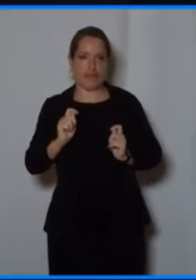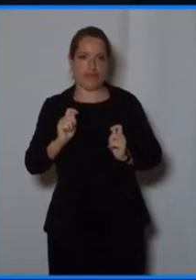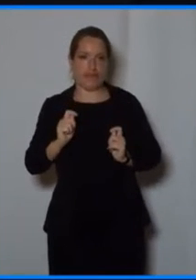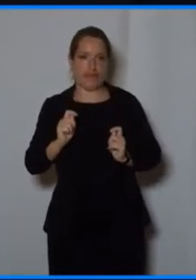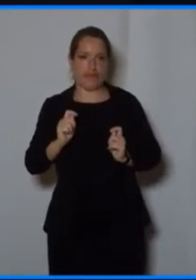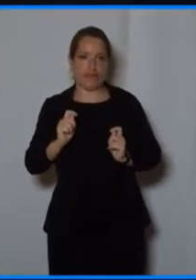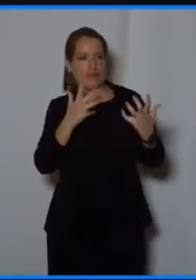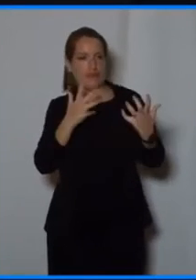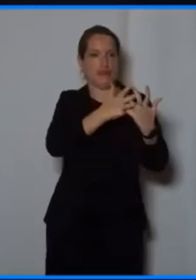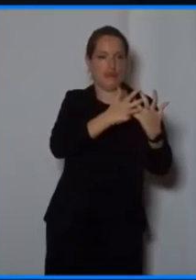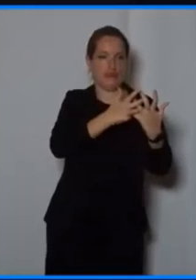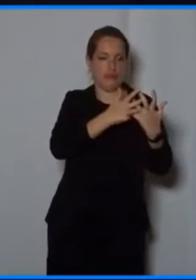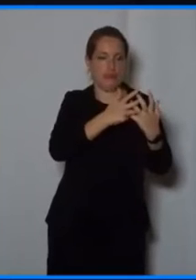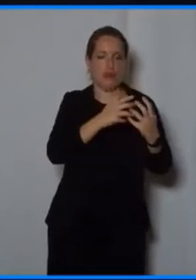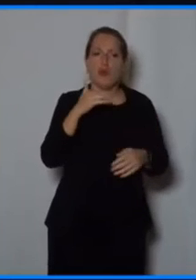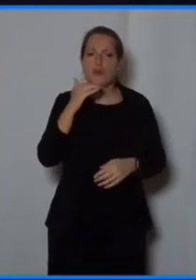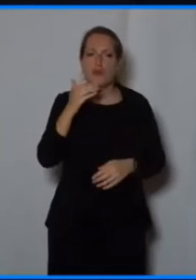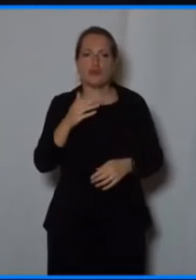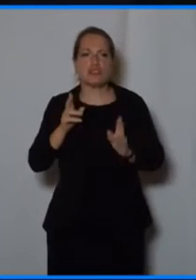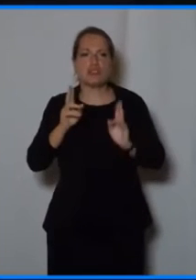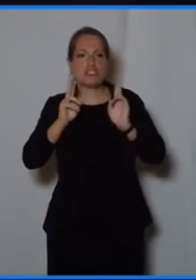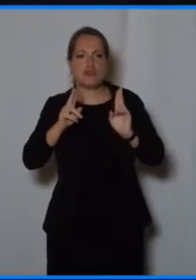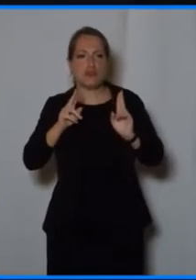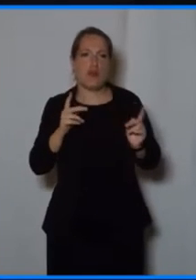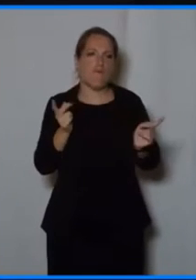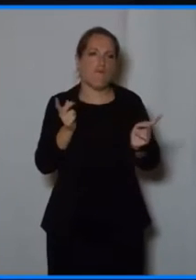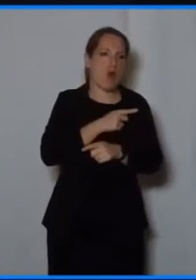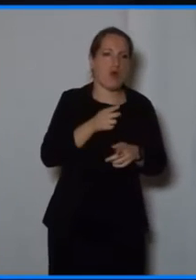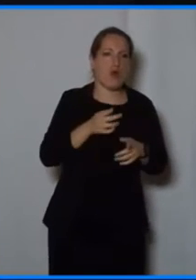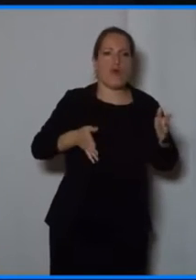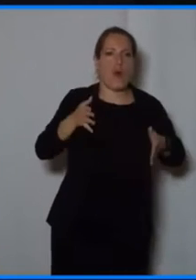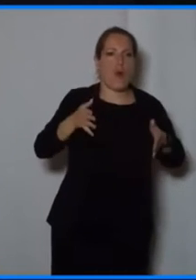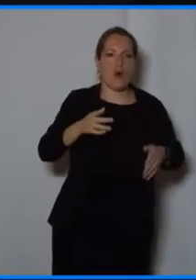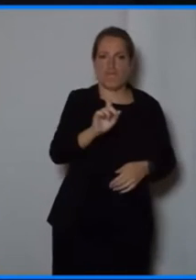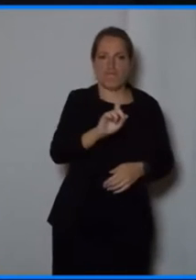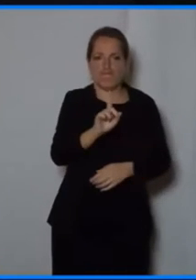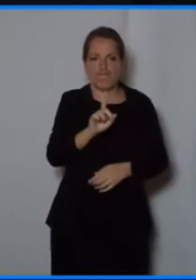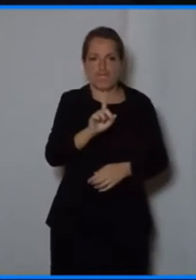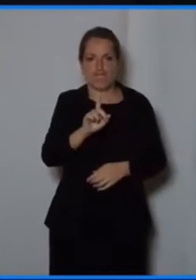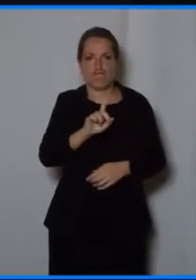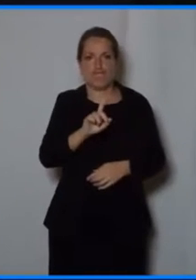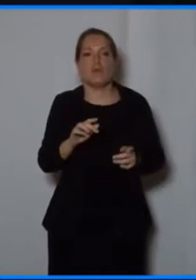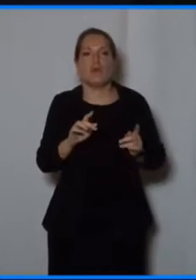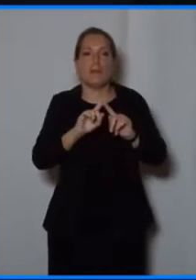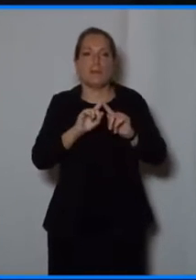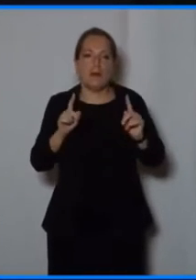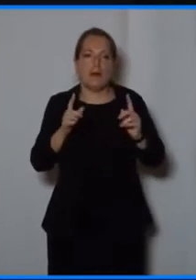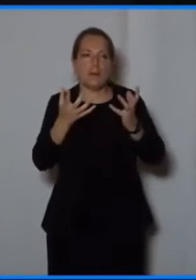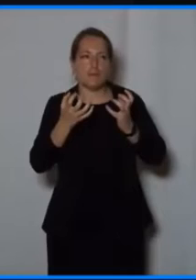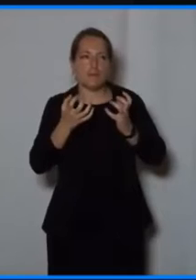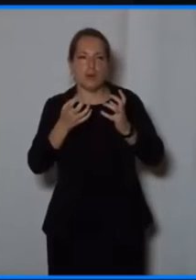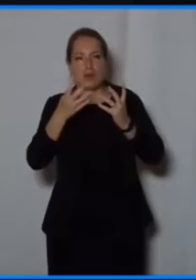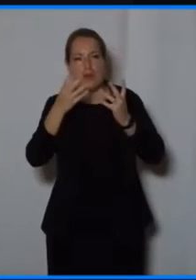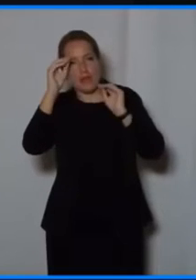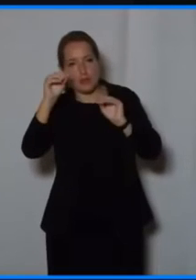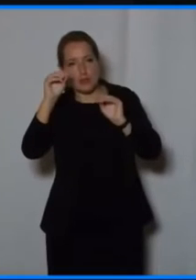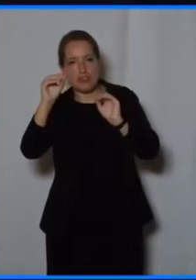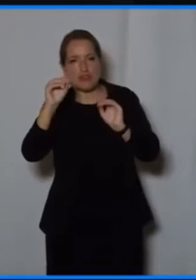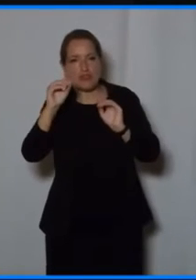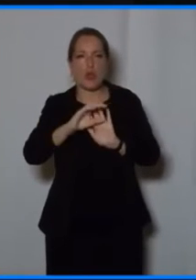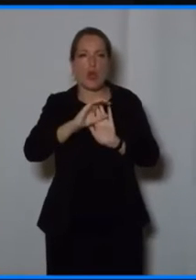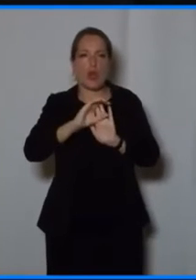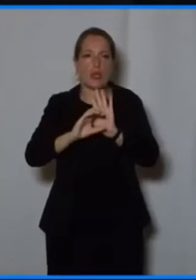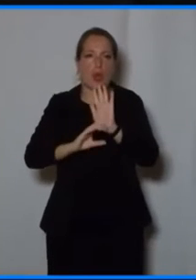robots and videos, it's about blended learning. It's about customization to really customize and, and be able to